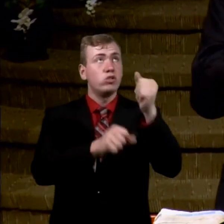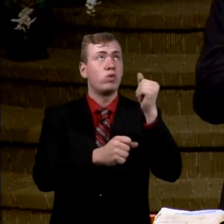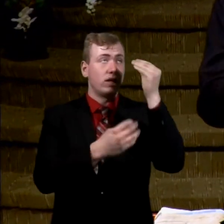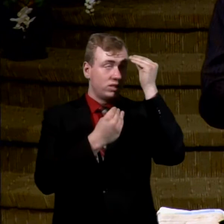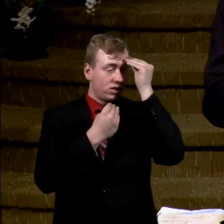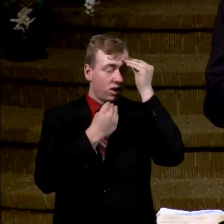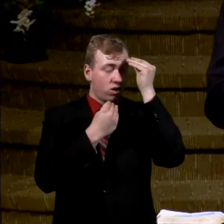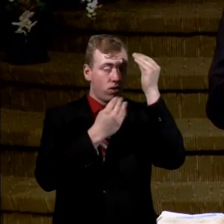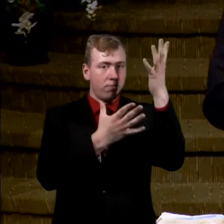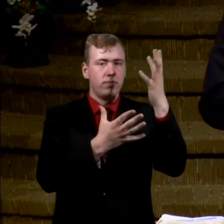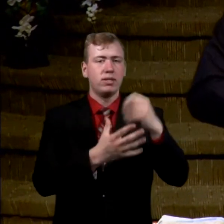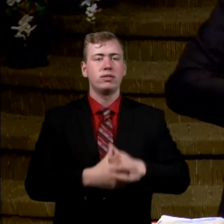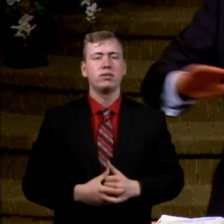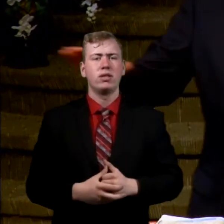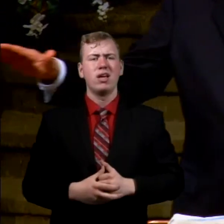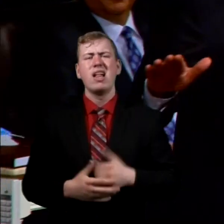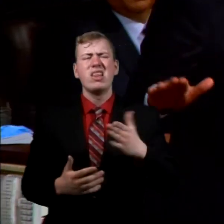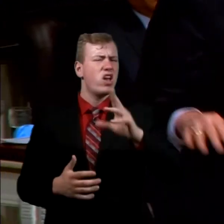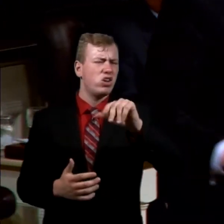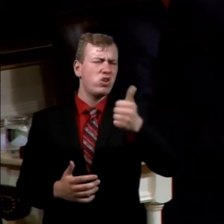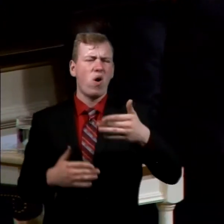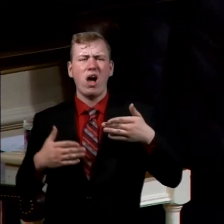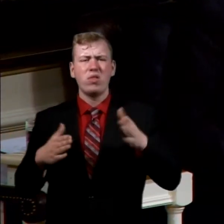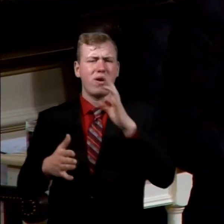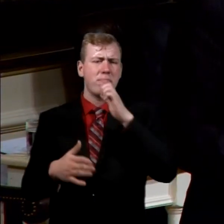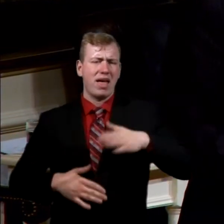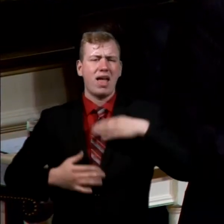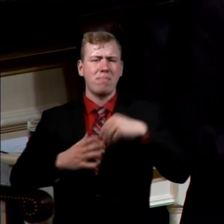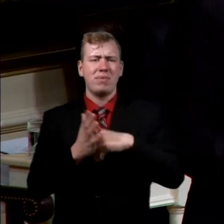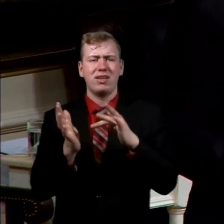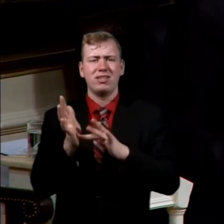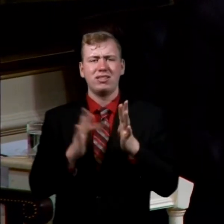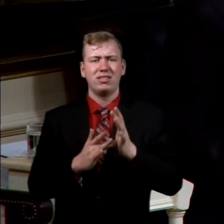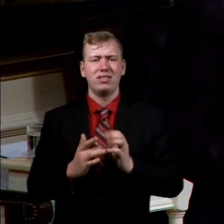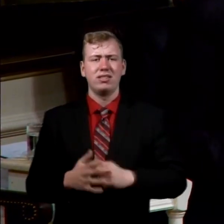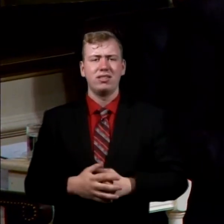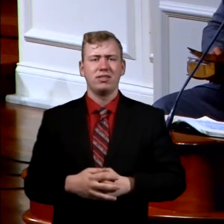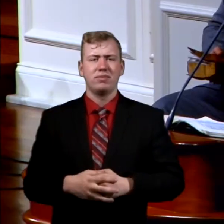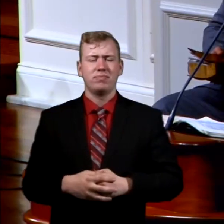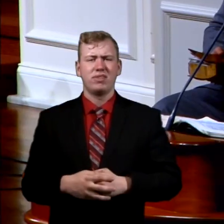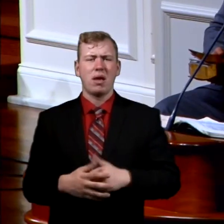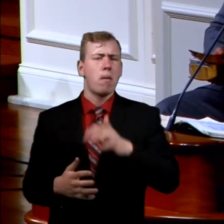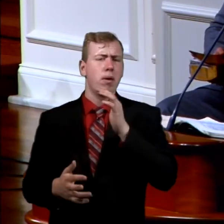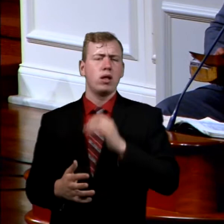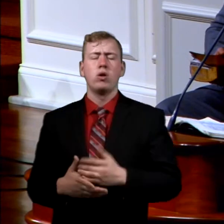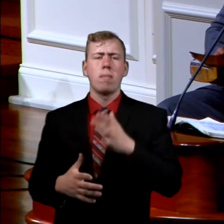Trust and obey. There is no other way to be happy than Jesus. Listen, Mama, trust God.